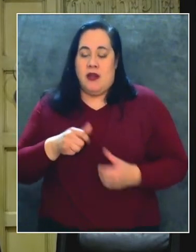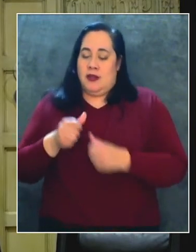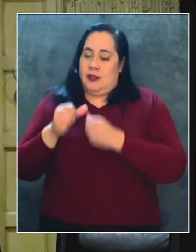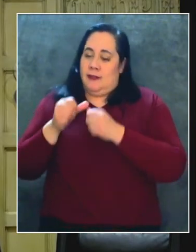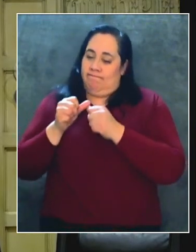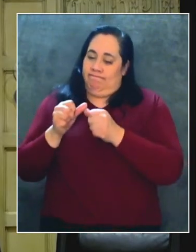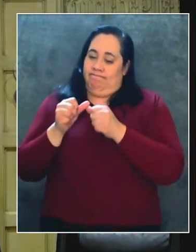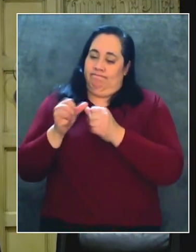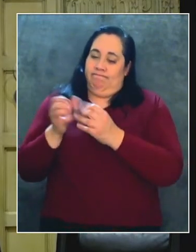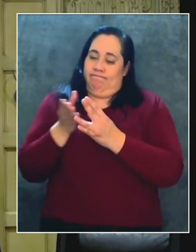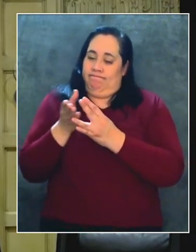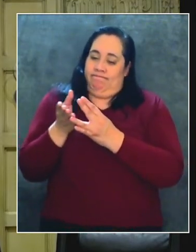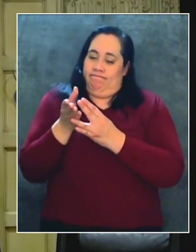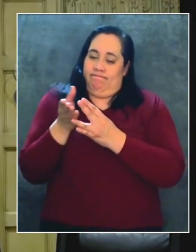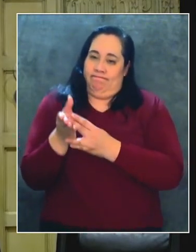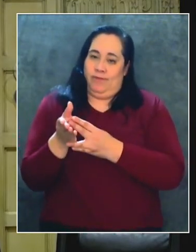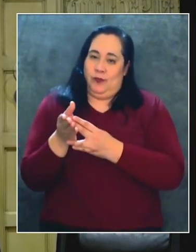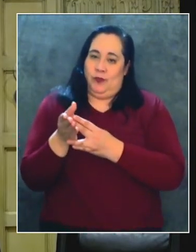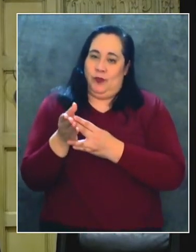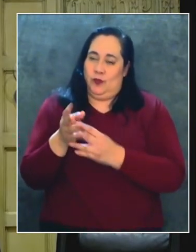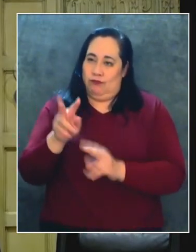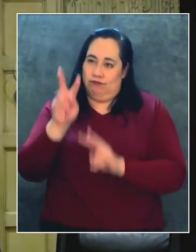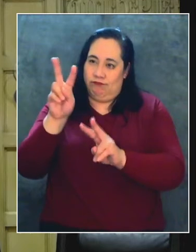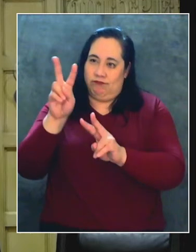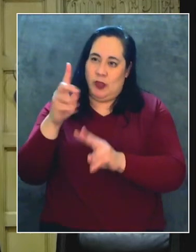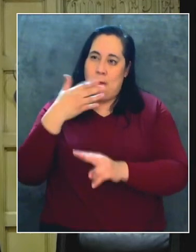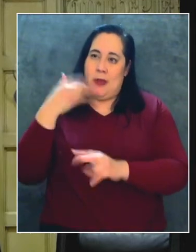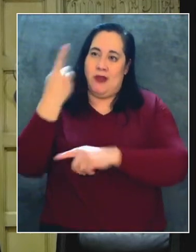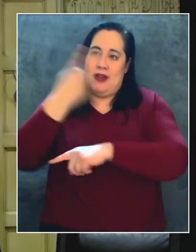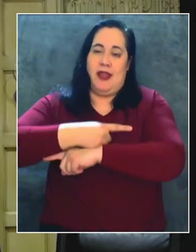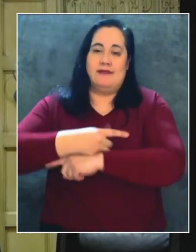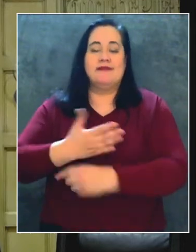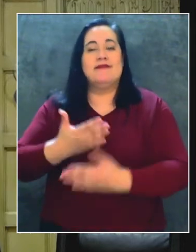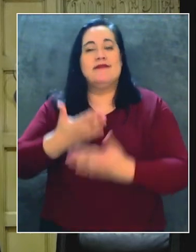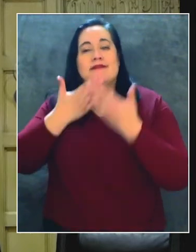un día mejor. Gracias.